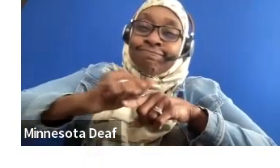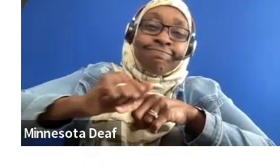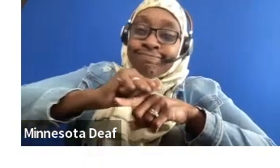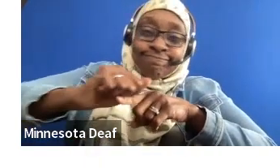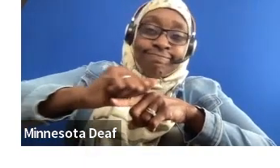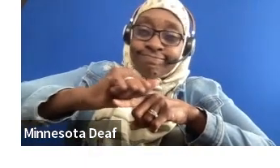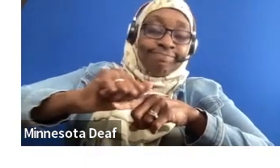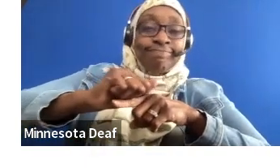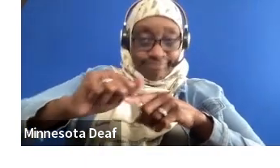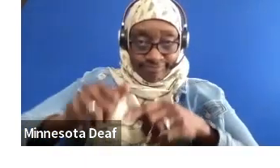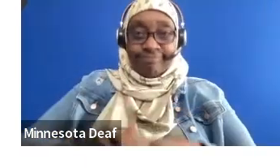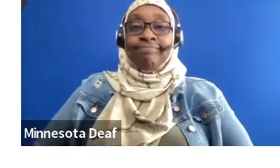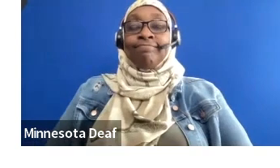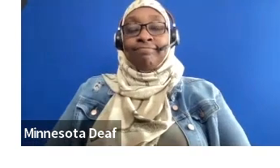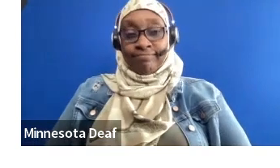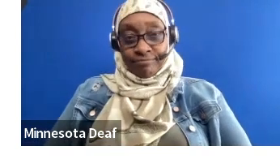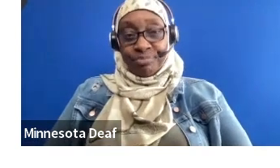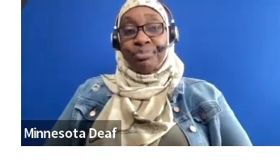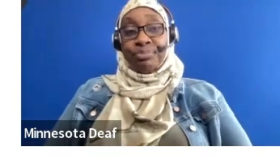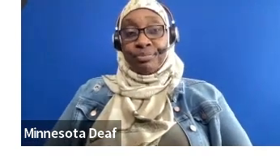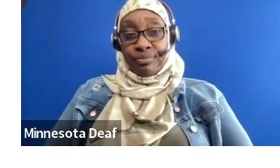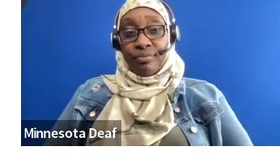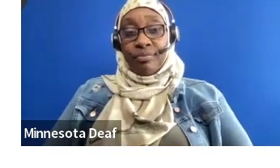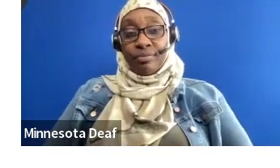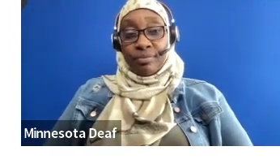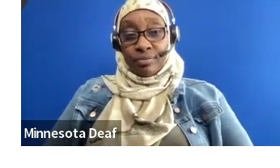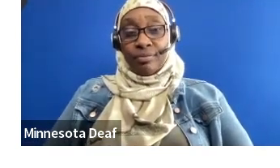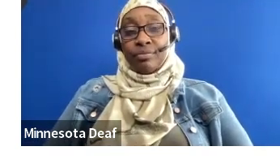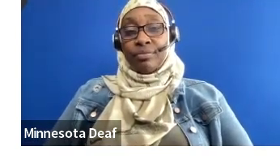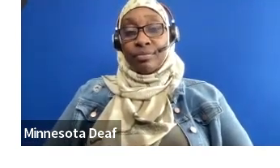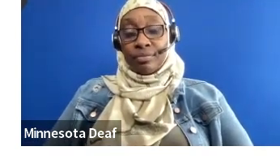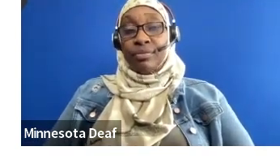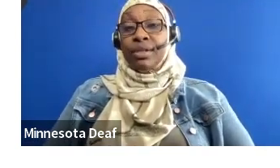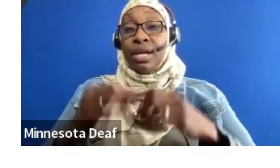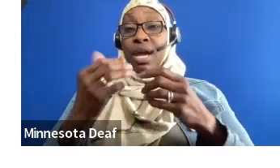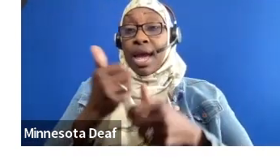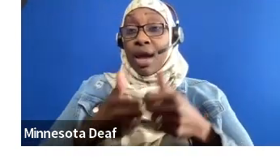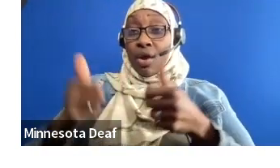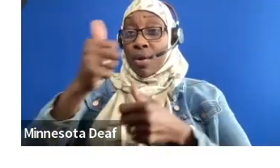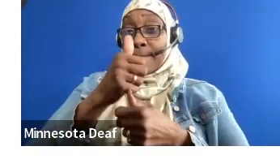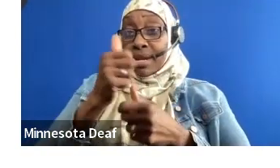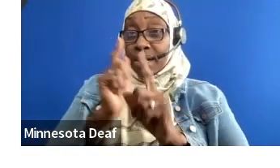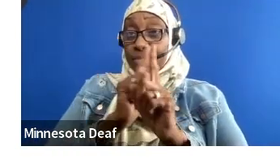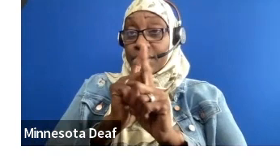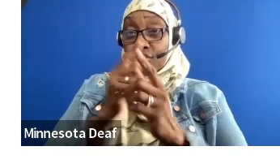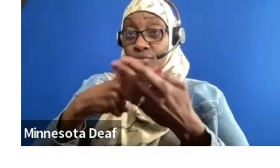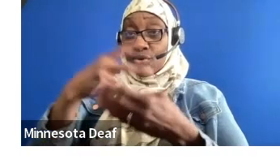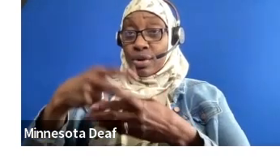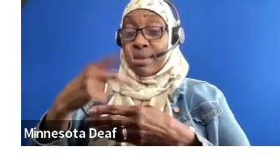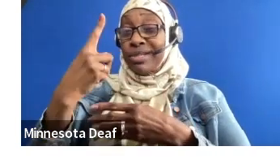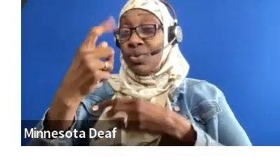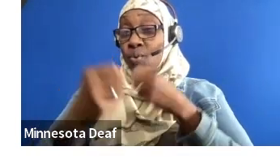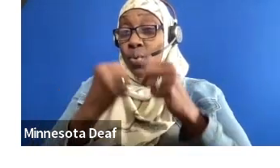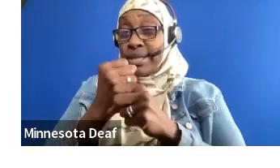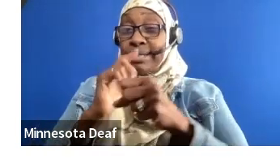Our main mentoring program elements, right? We have a year-long commitment. This is a little bit different from some other